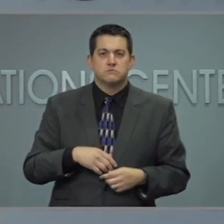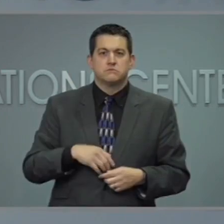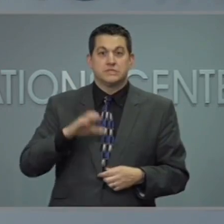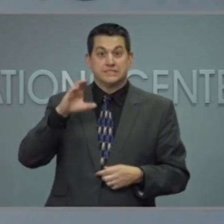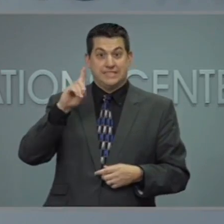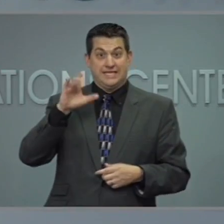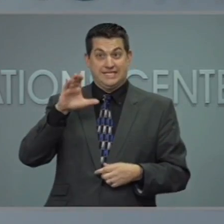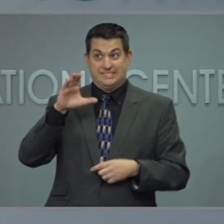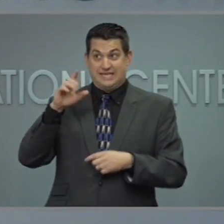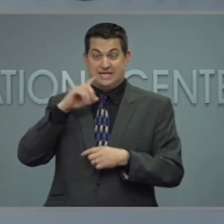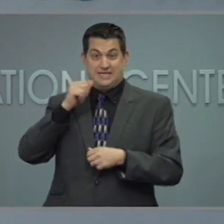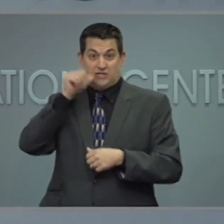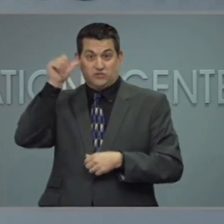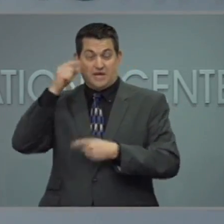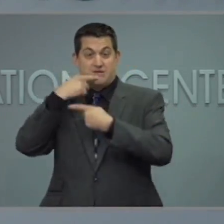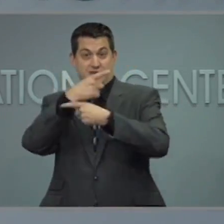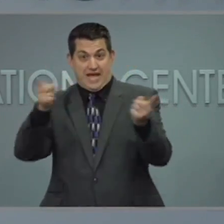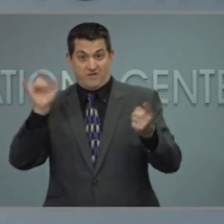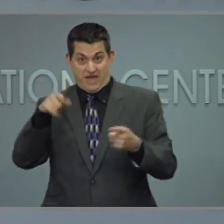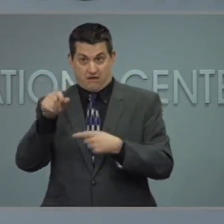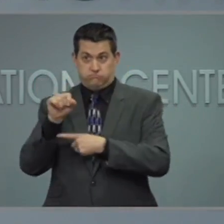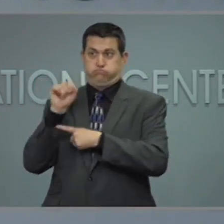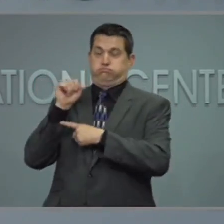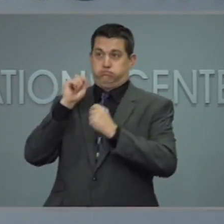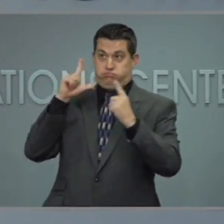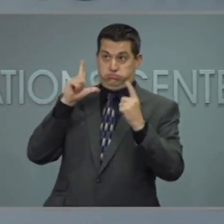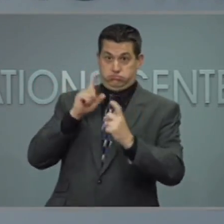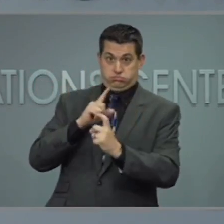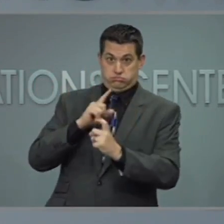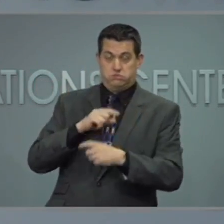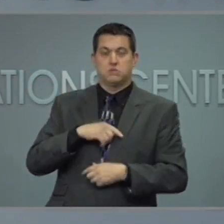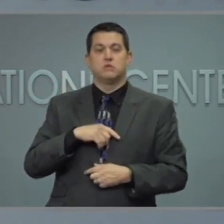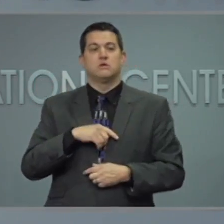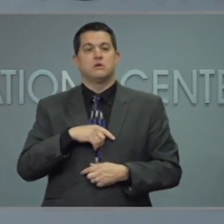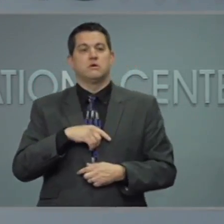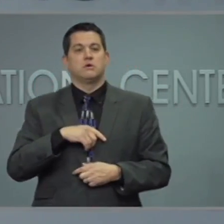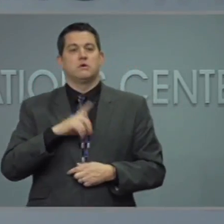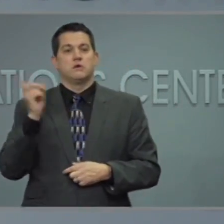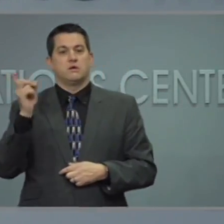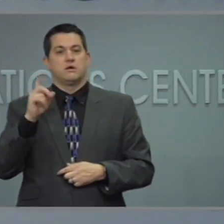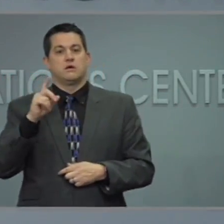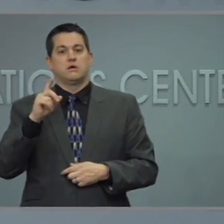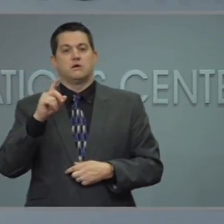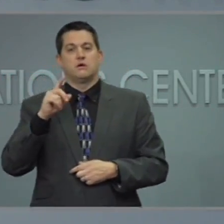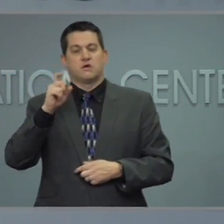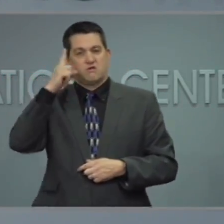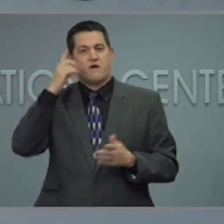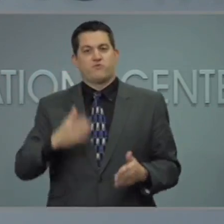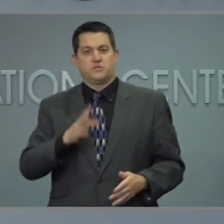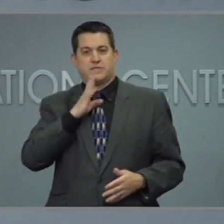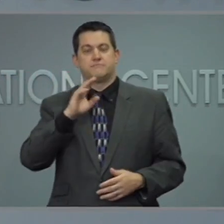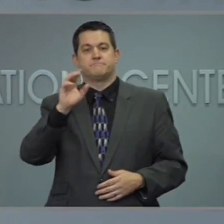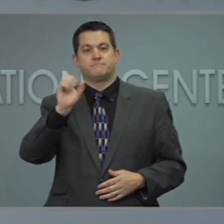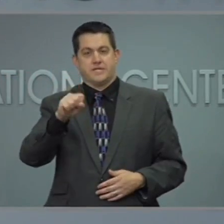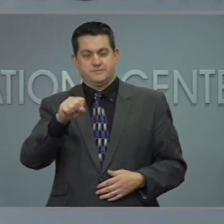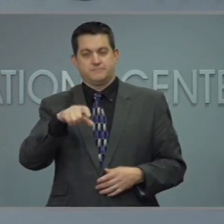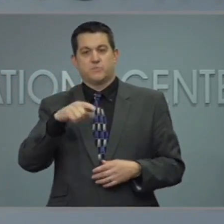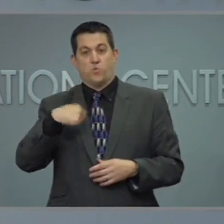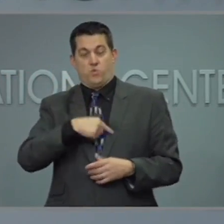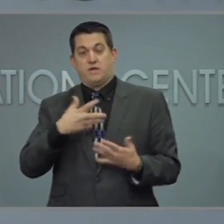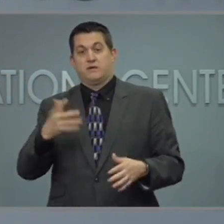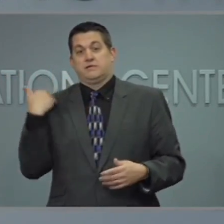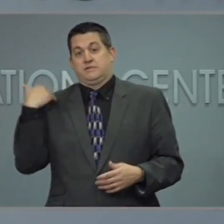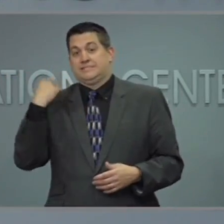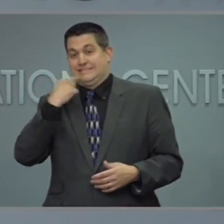you aback from yesterday? The CDC guidance is what has changed. We had said that by the end of this month